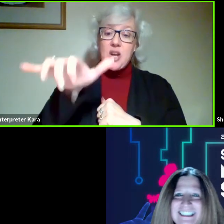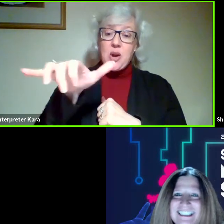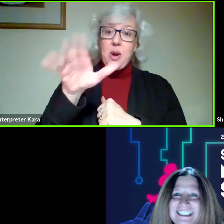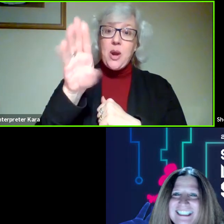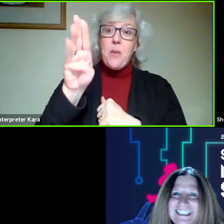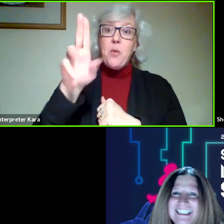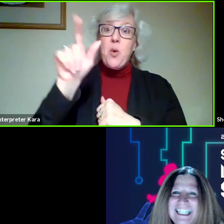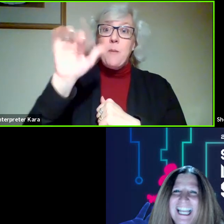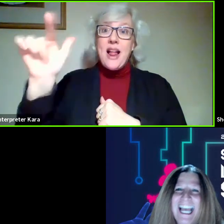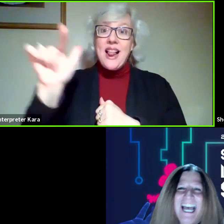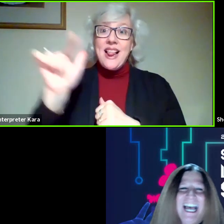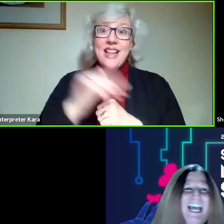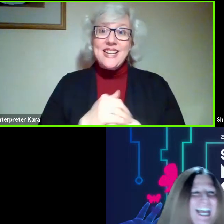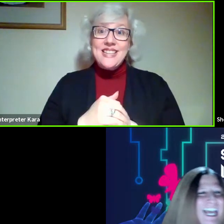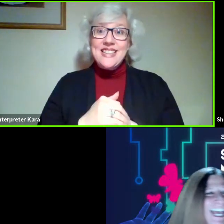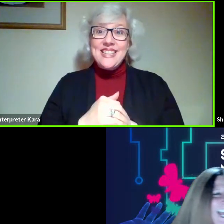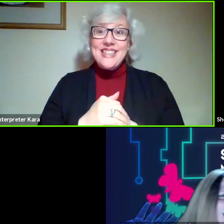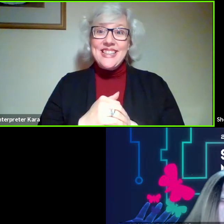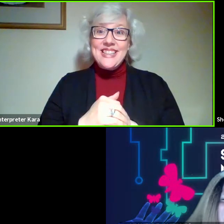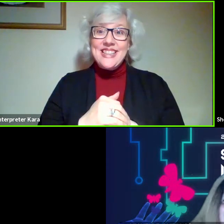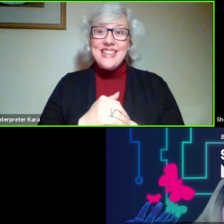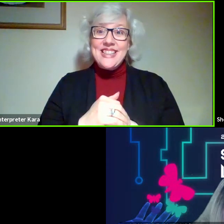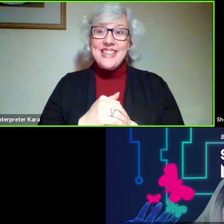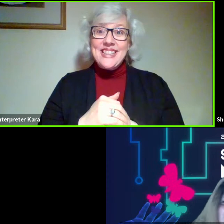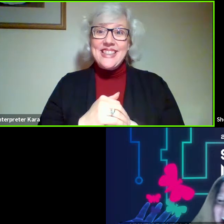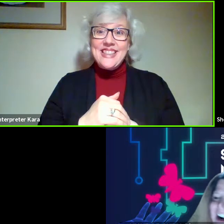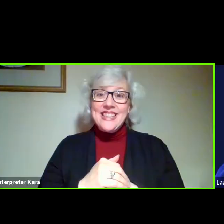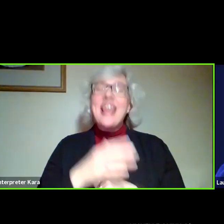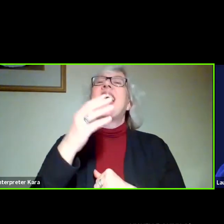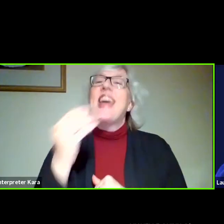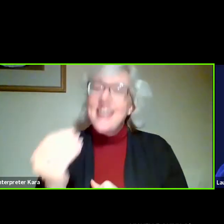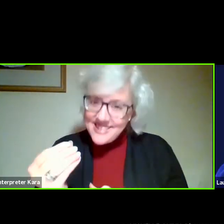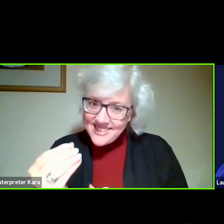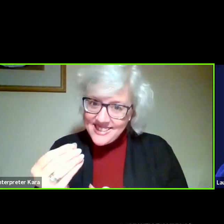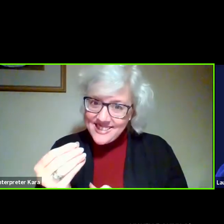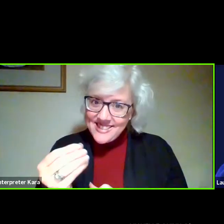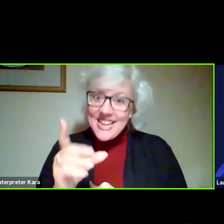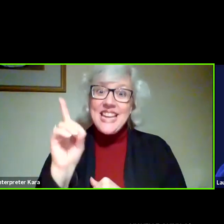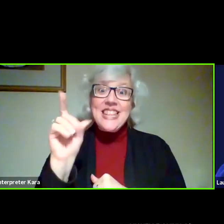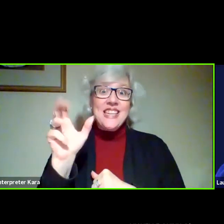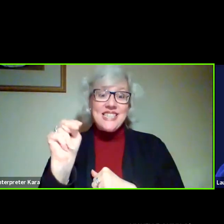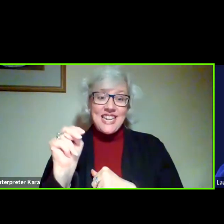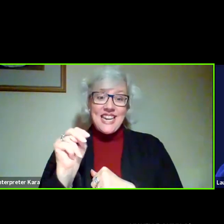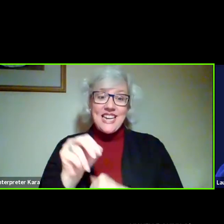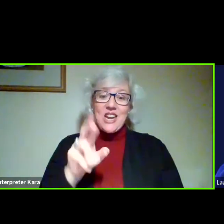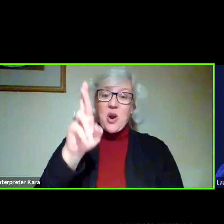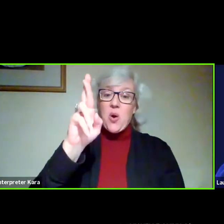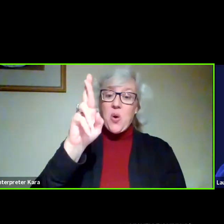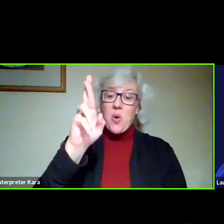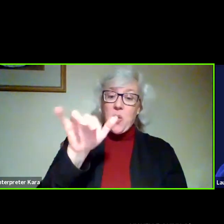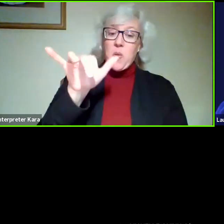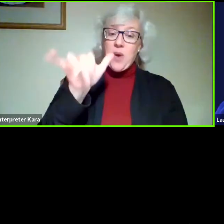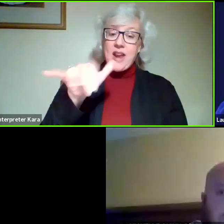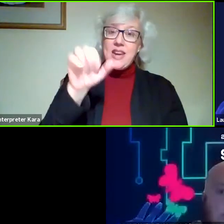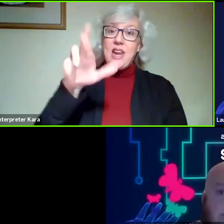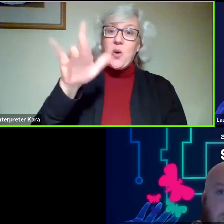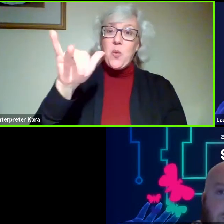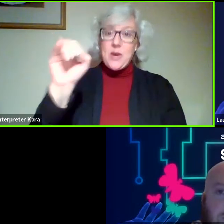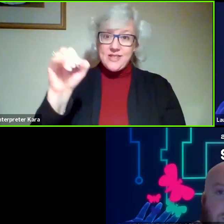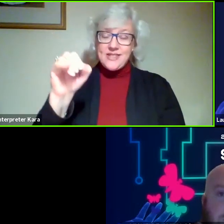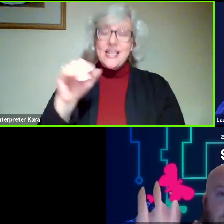and our Dean, Rodney Reese of Business and